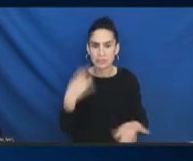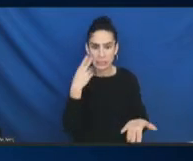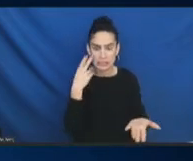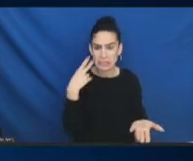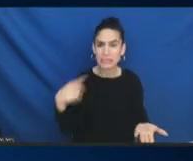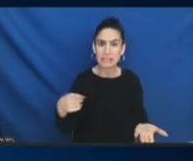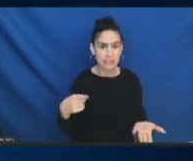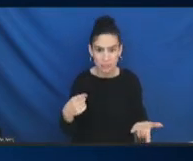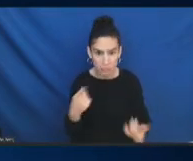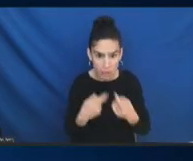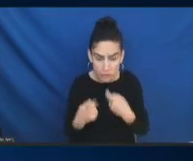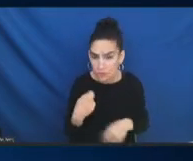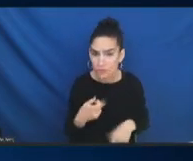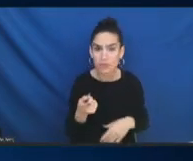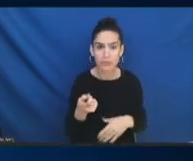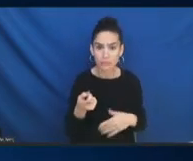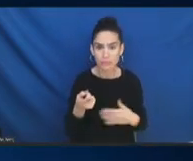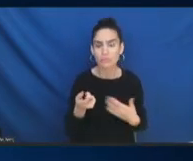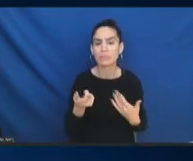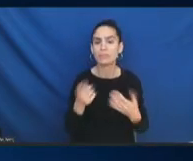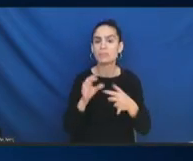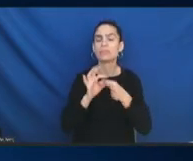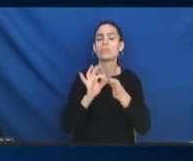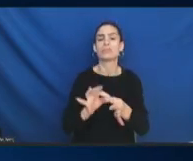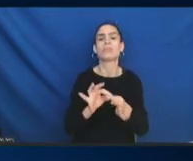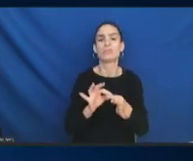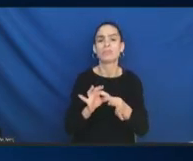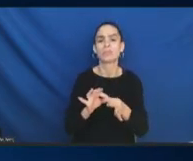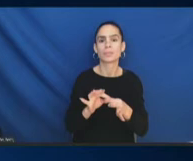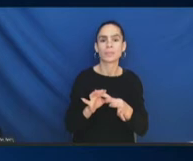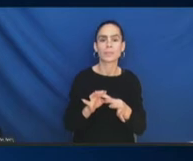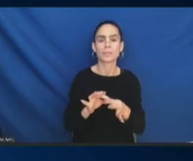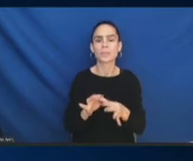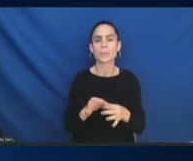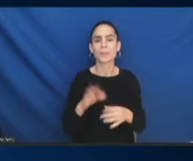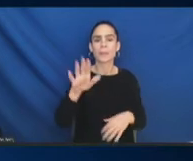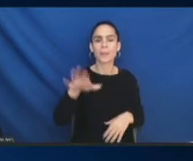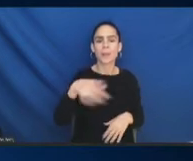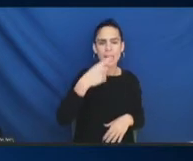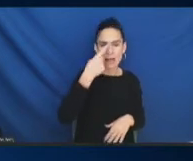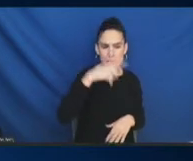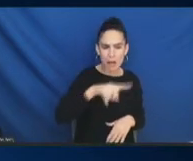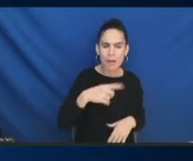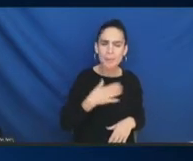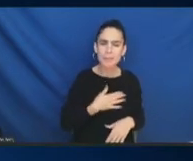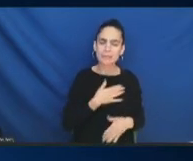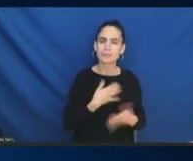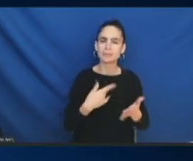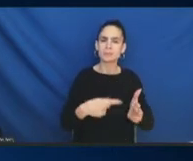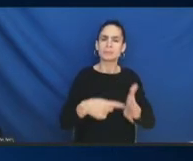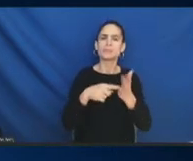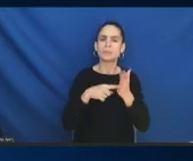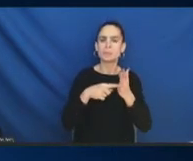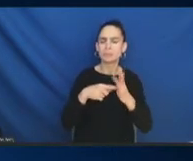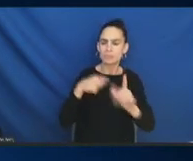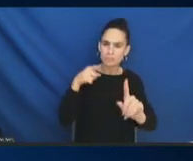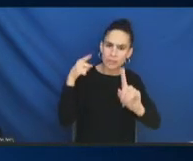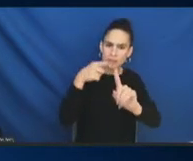of, and can we see a little bit more detail on that MIRO board? Can we go deeper into those on the top left?